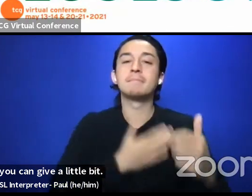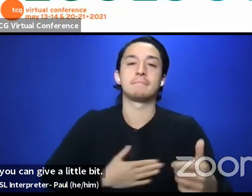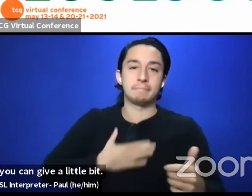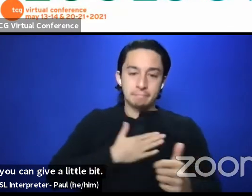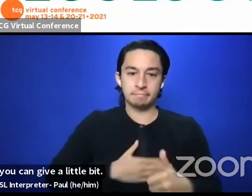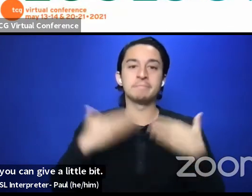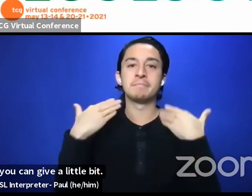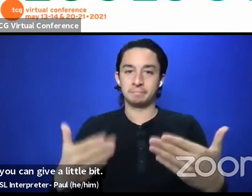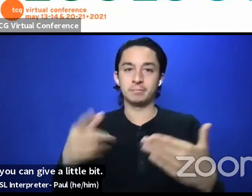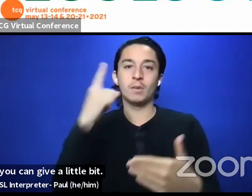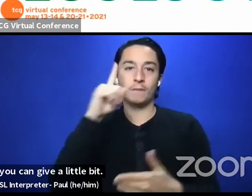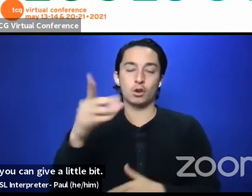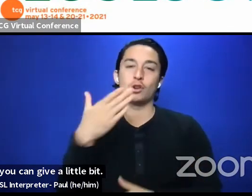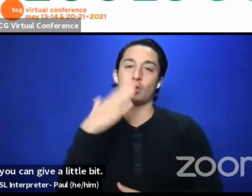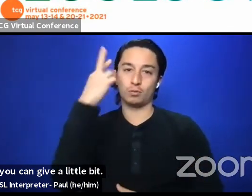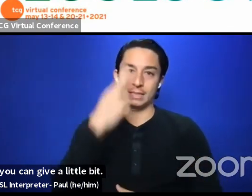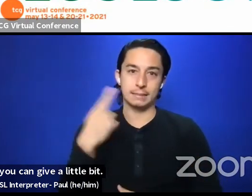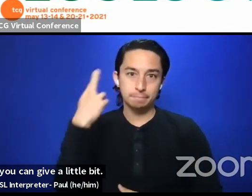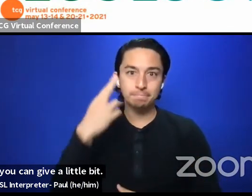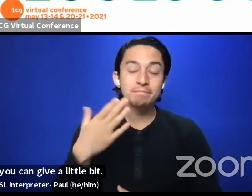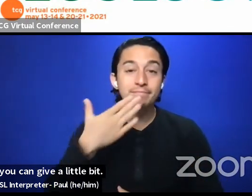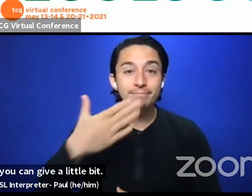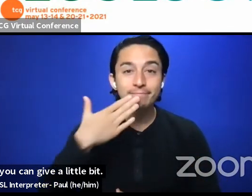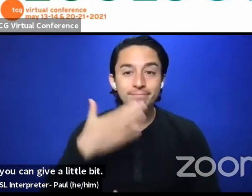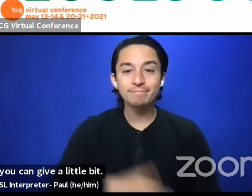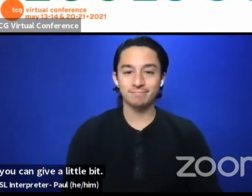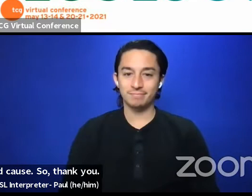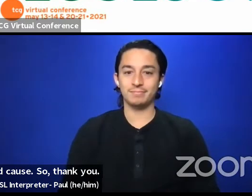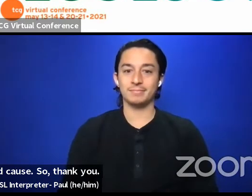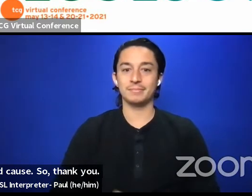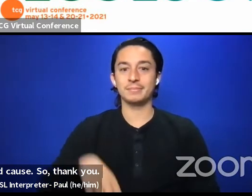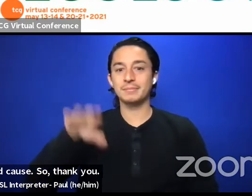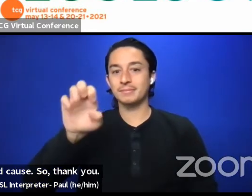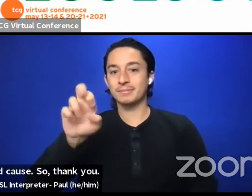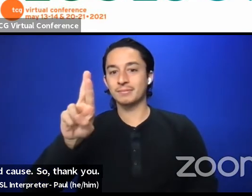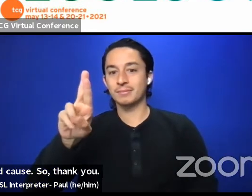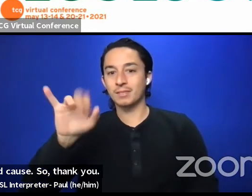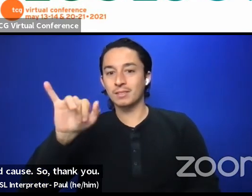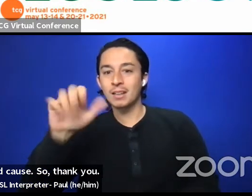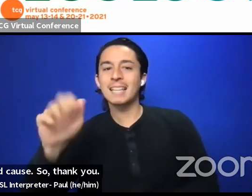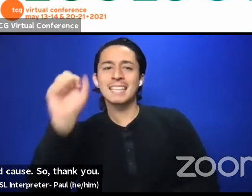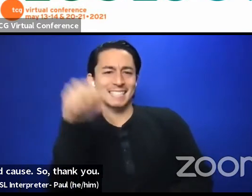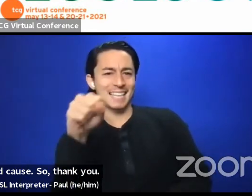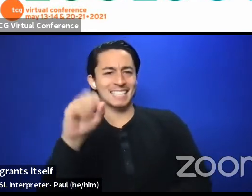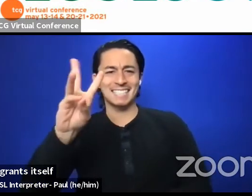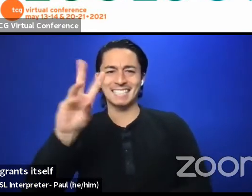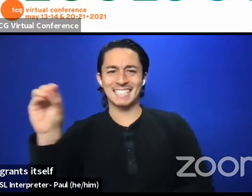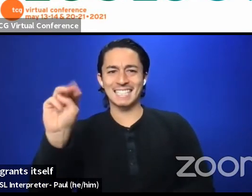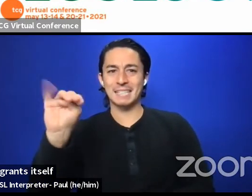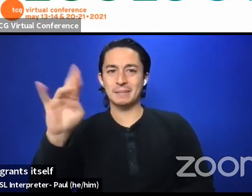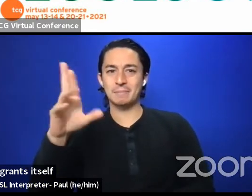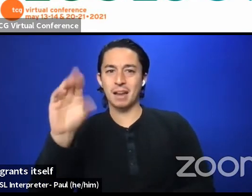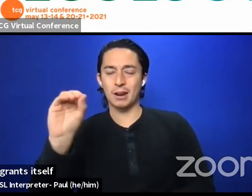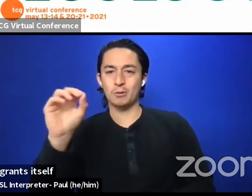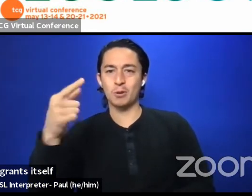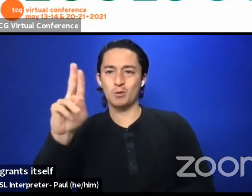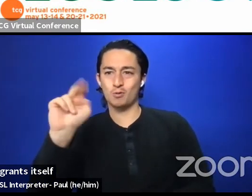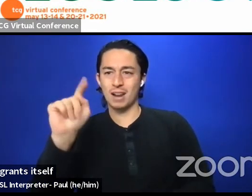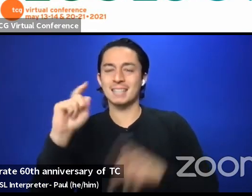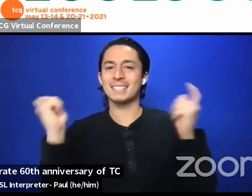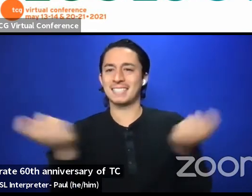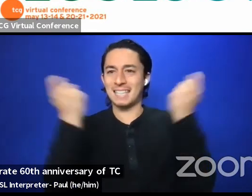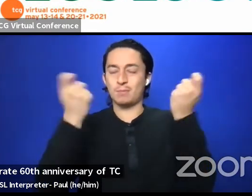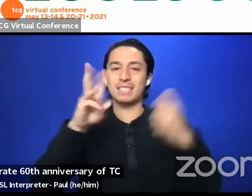all for a good cause. So thank you. Yes, so 60 micro grants to celebrate 60th anniversary of